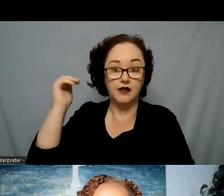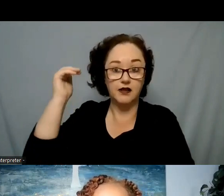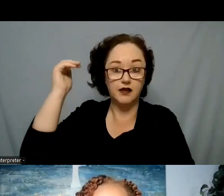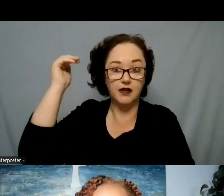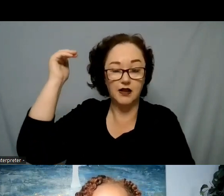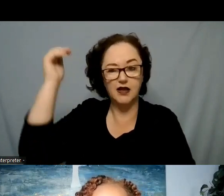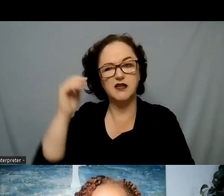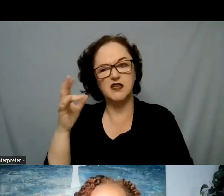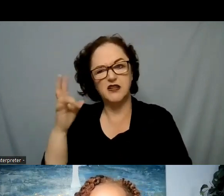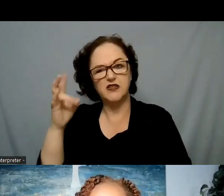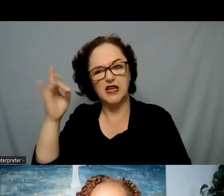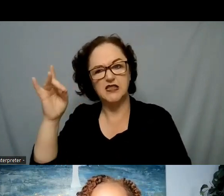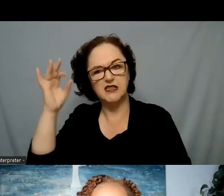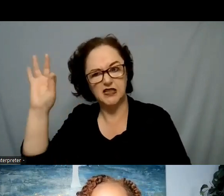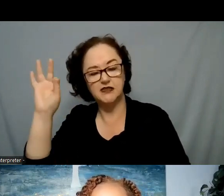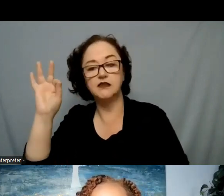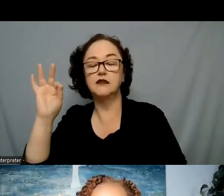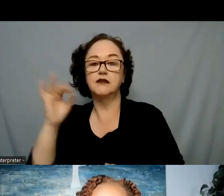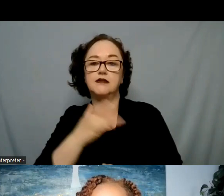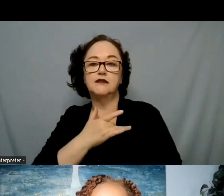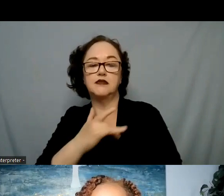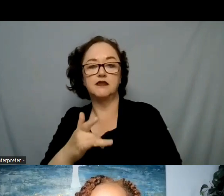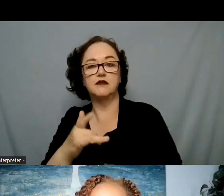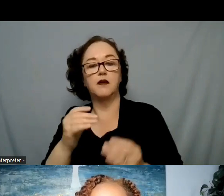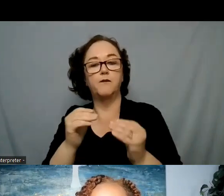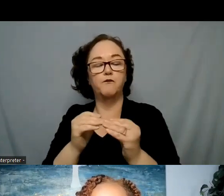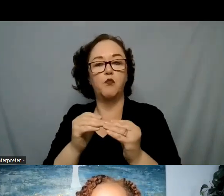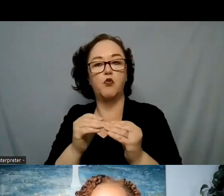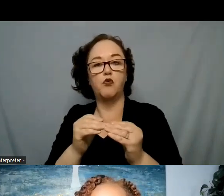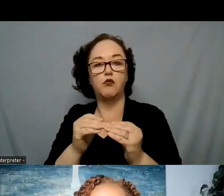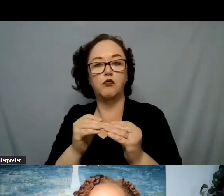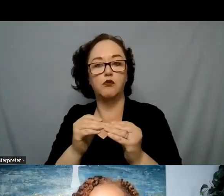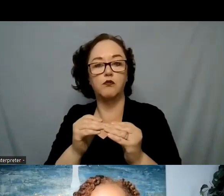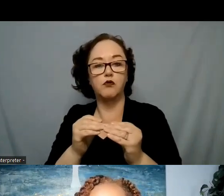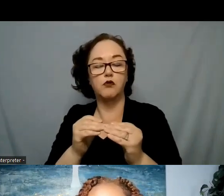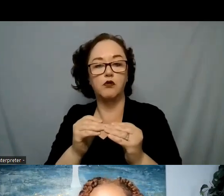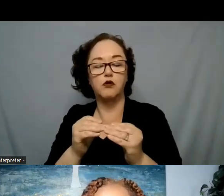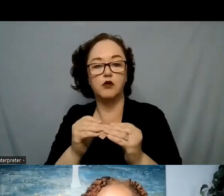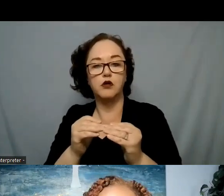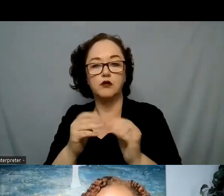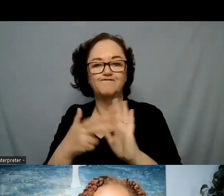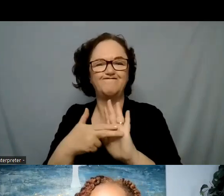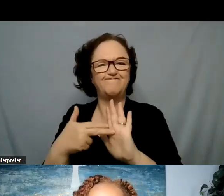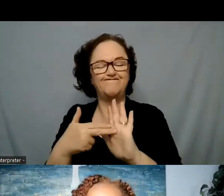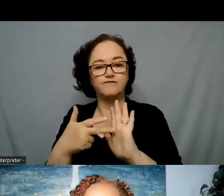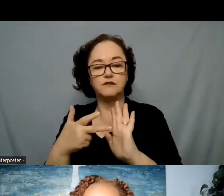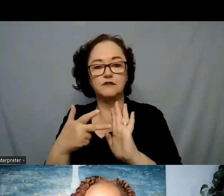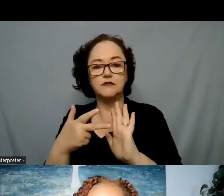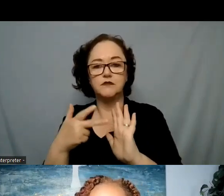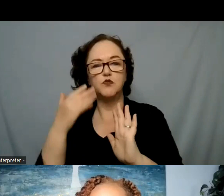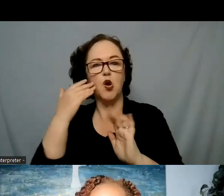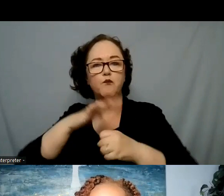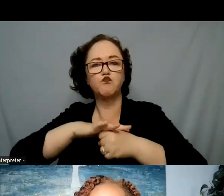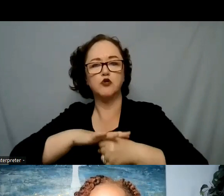stereotypical where they are feeling the pressure that boys don't cry that